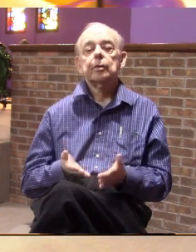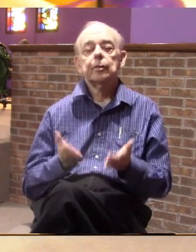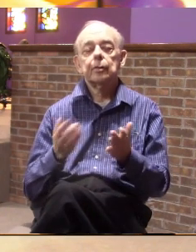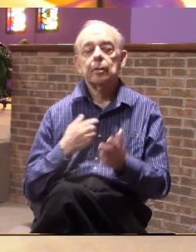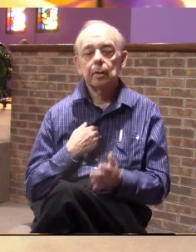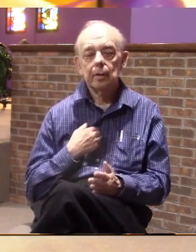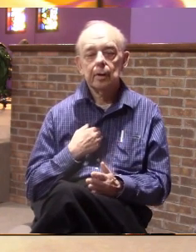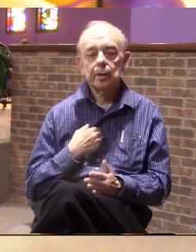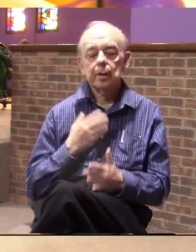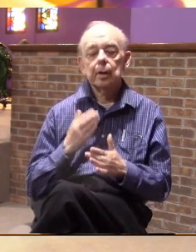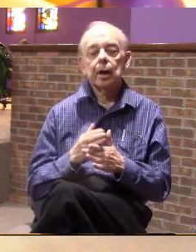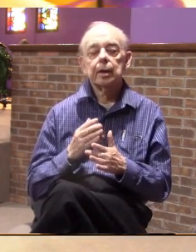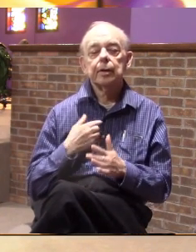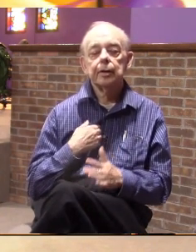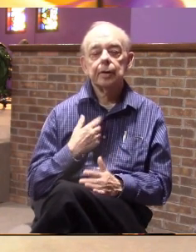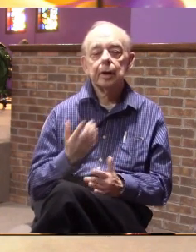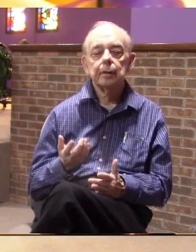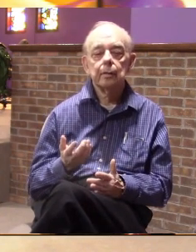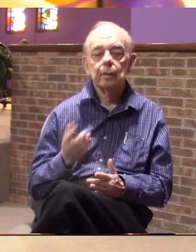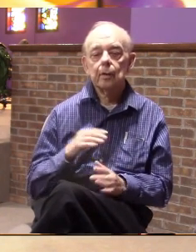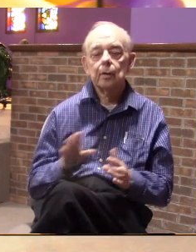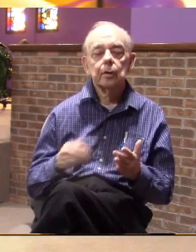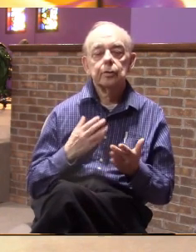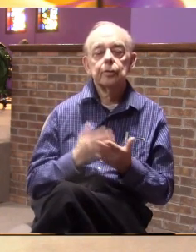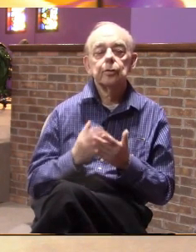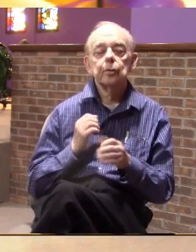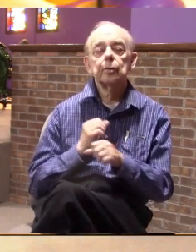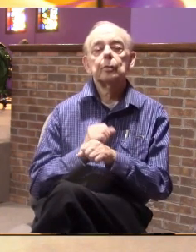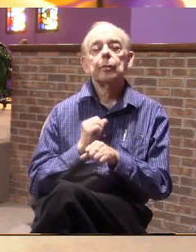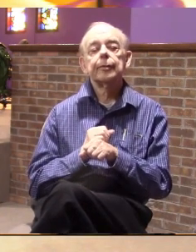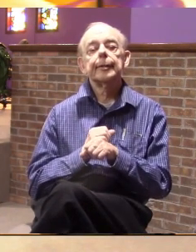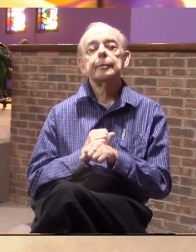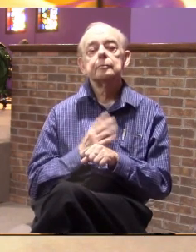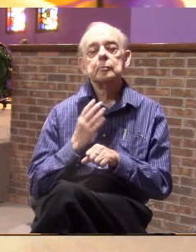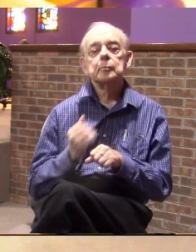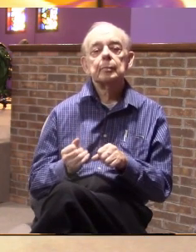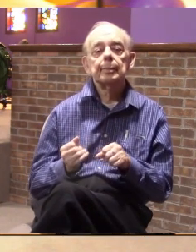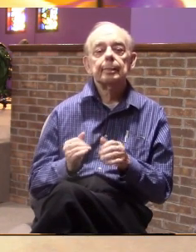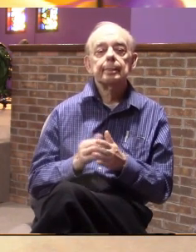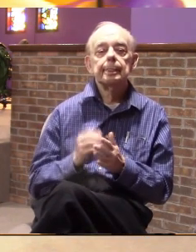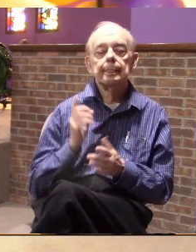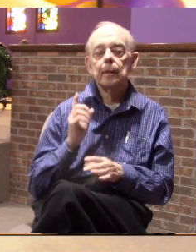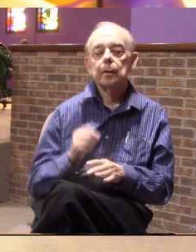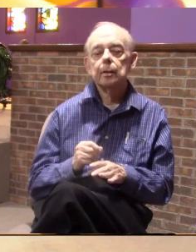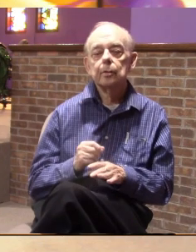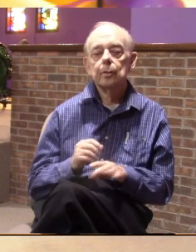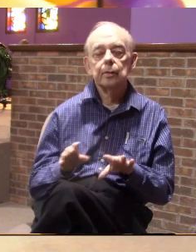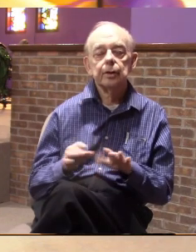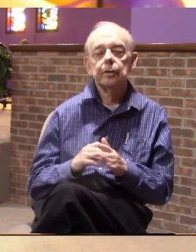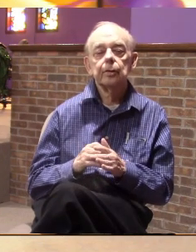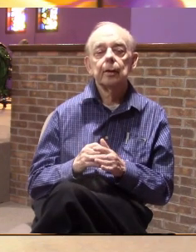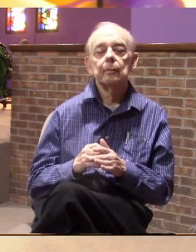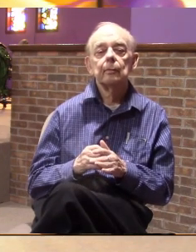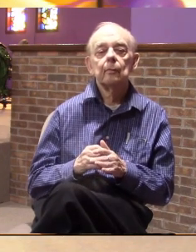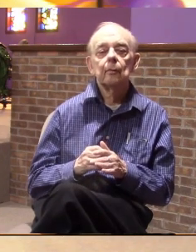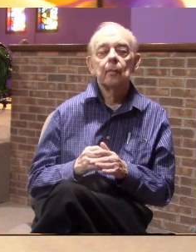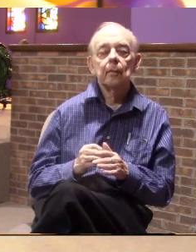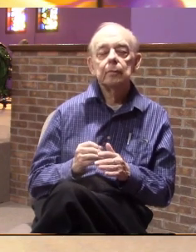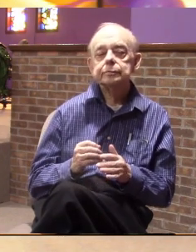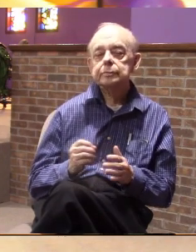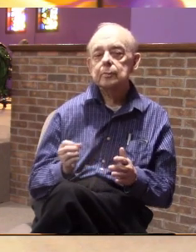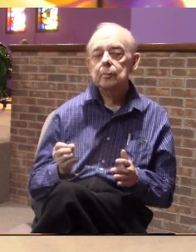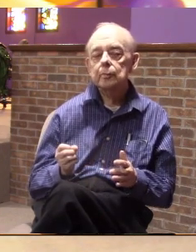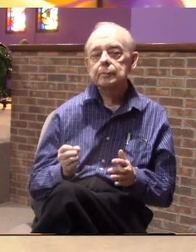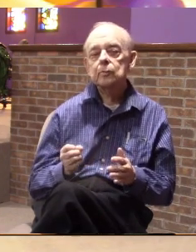me and irritating me to do good works because that's what we need to do and so